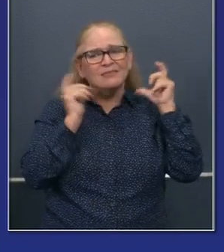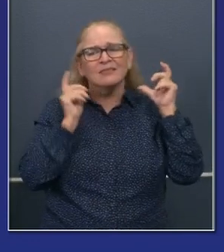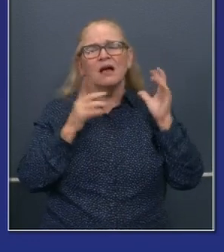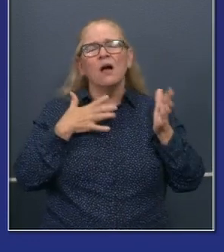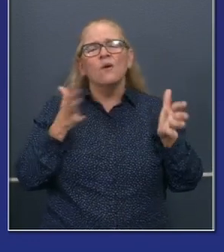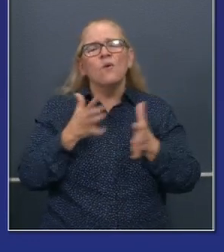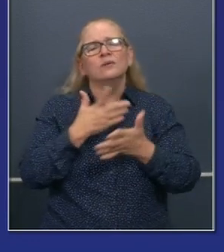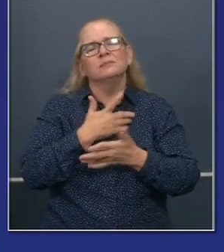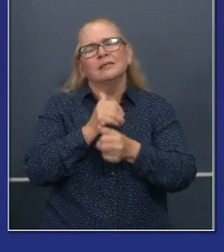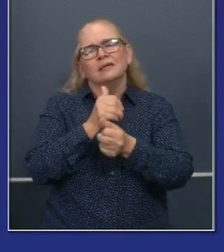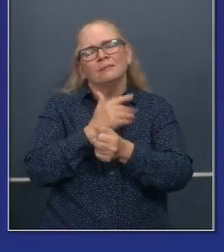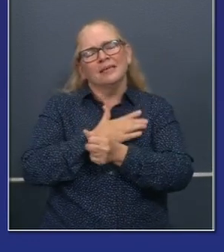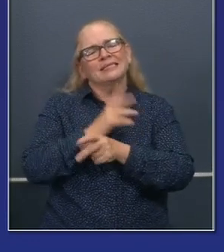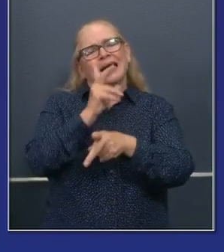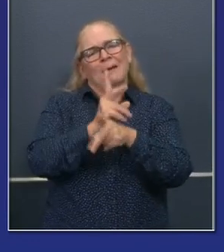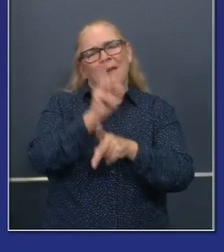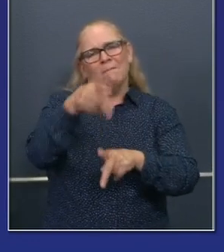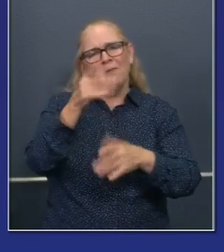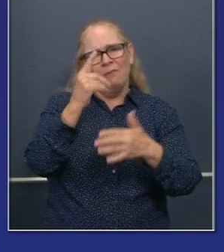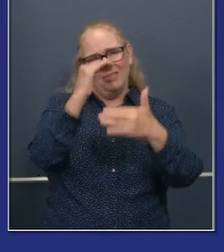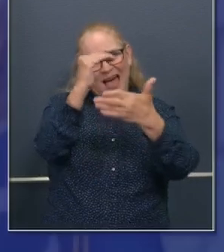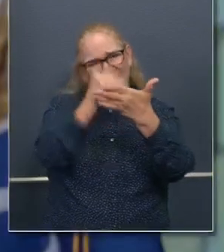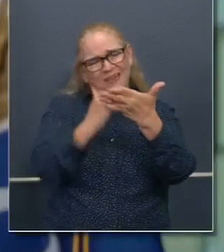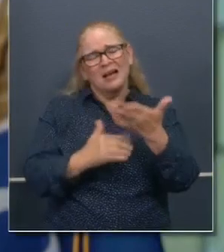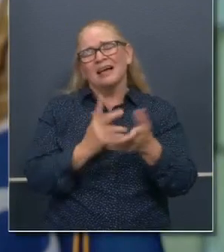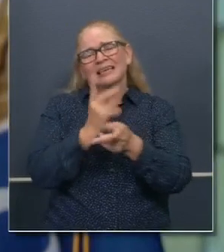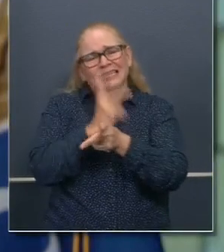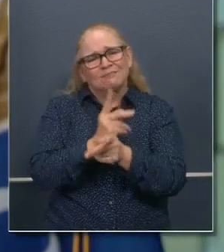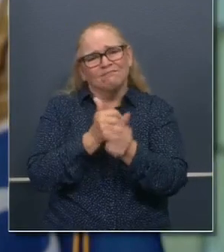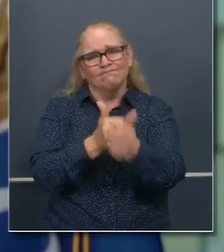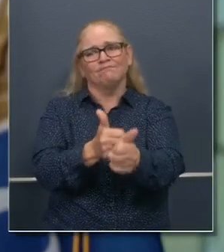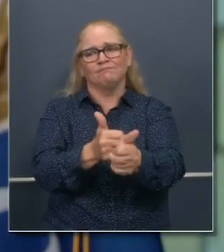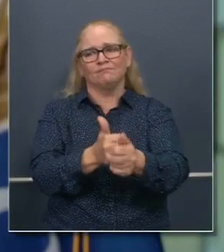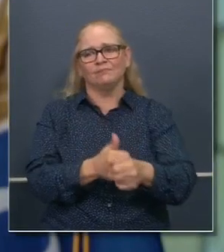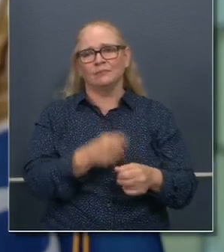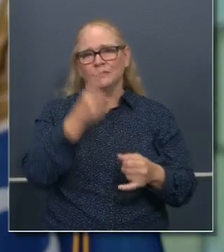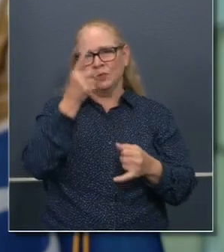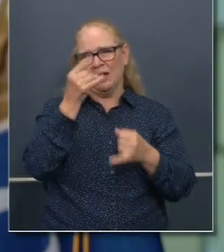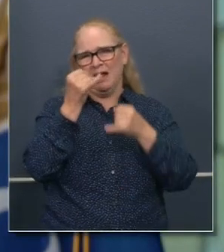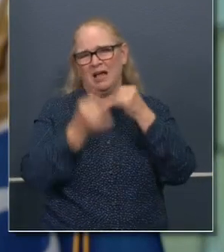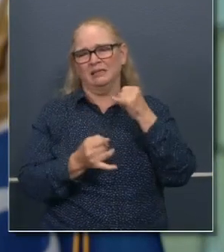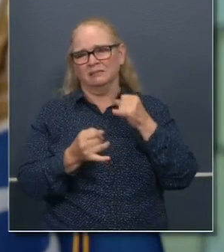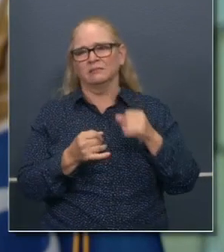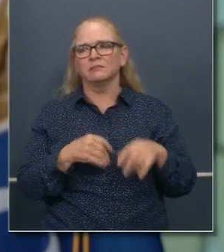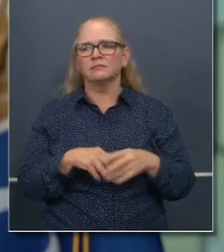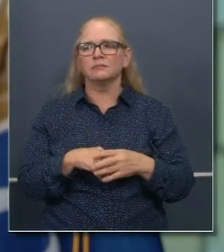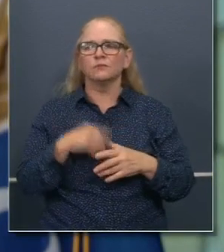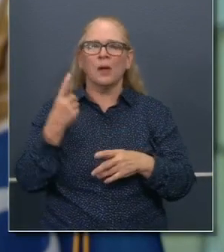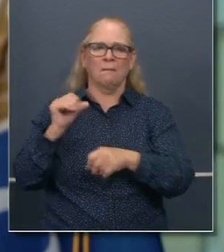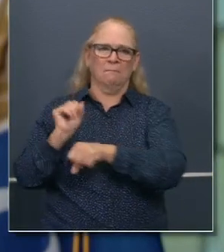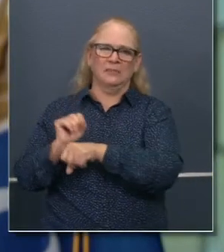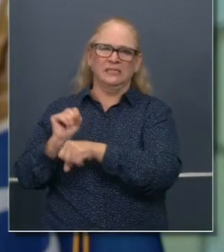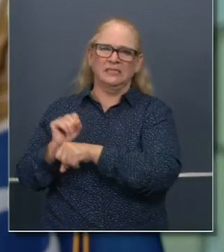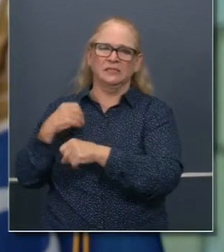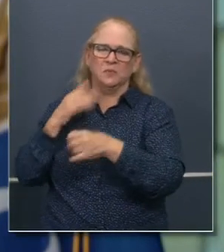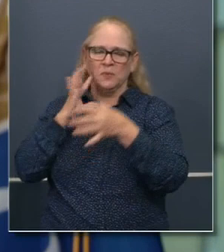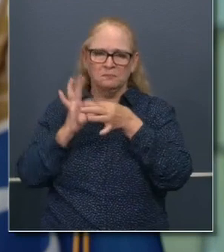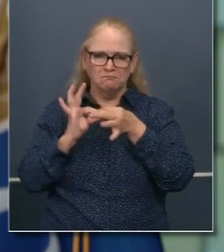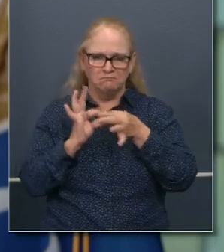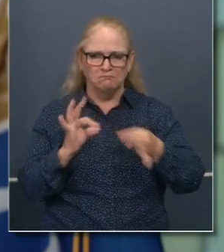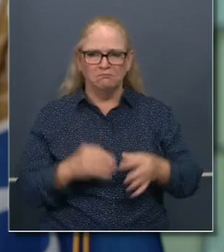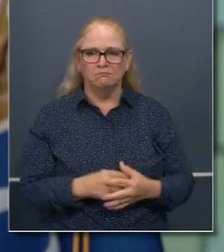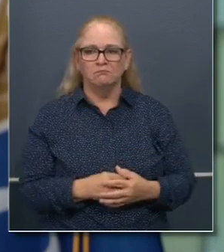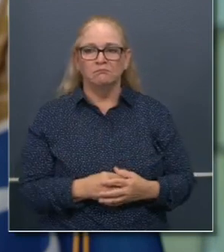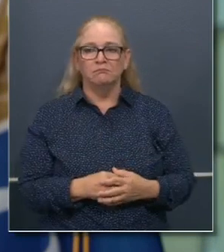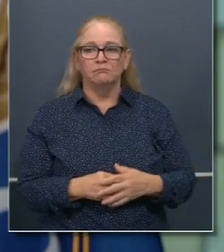to do, uh, just that. final point, I just want to say on, on businesses and I have a mantra to bias and forgive